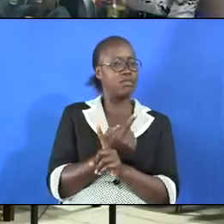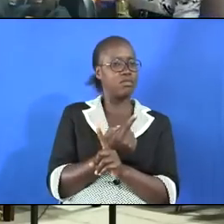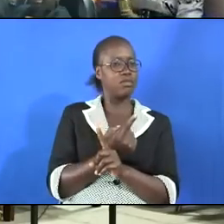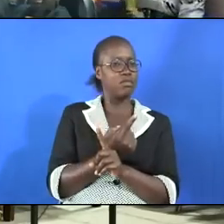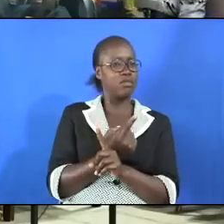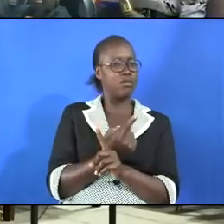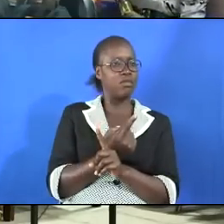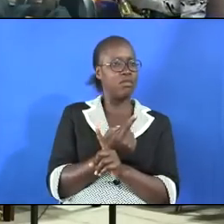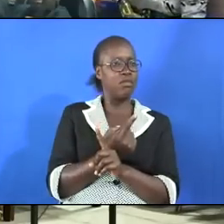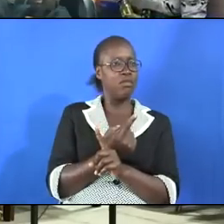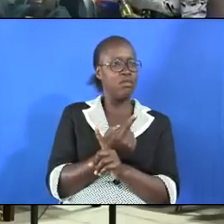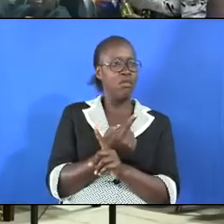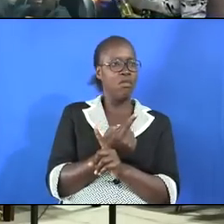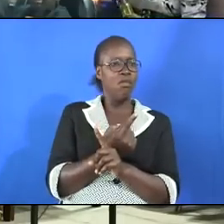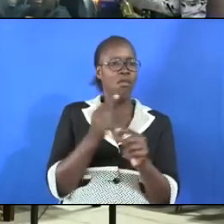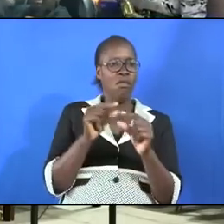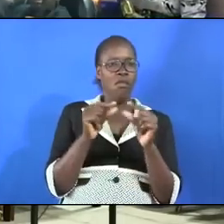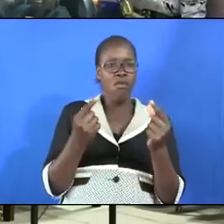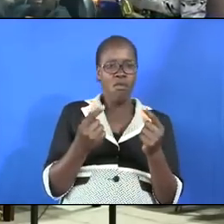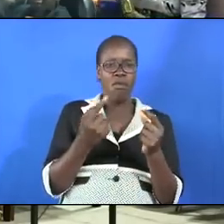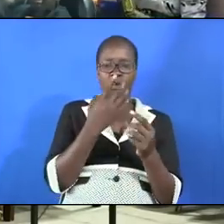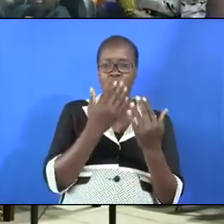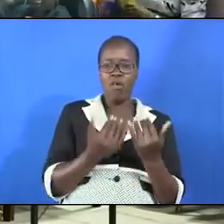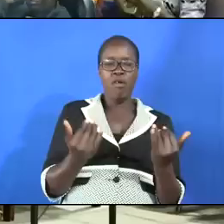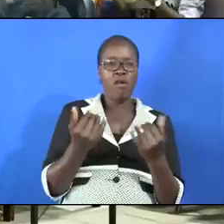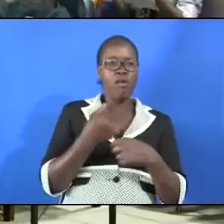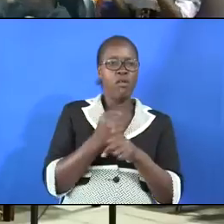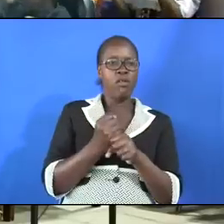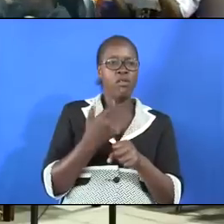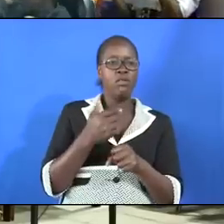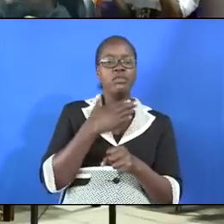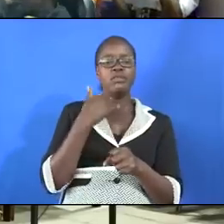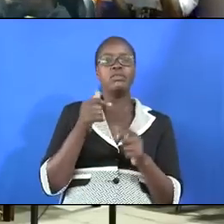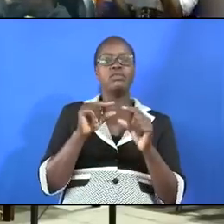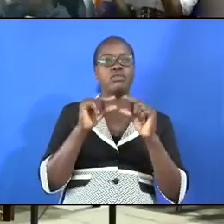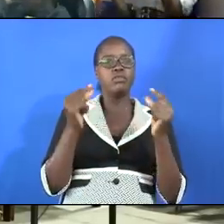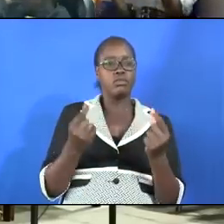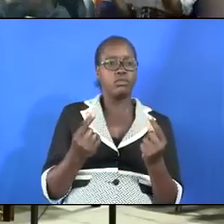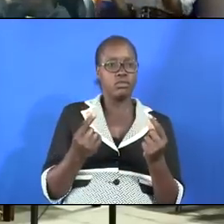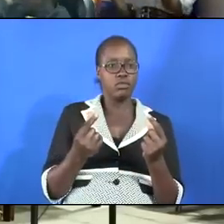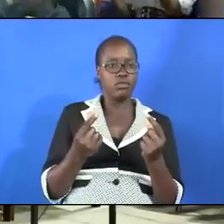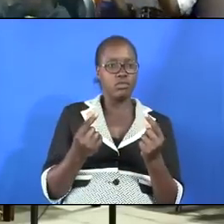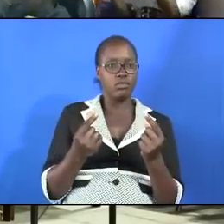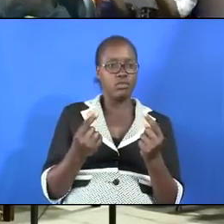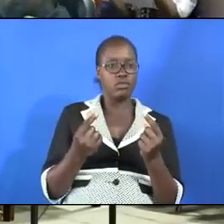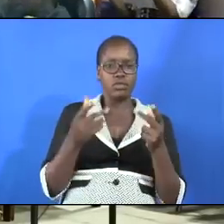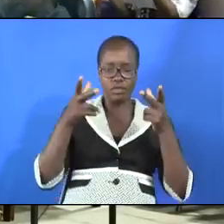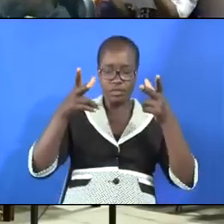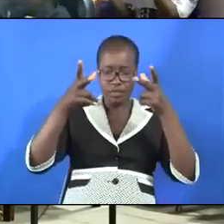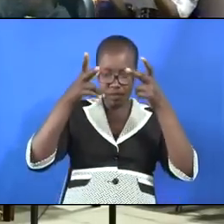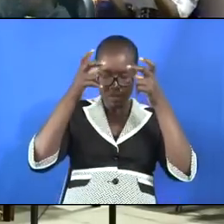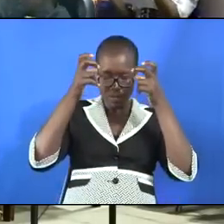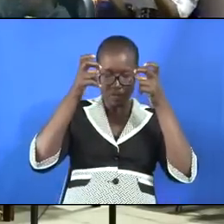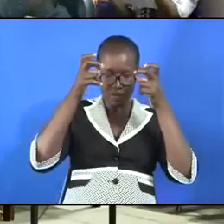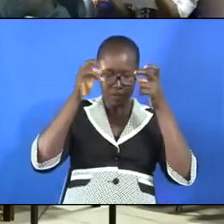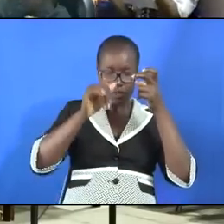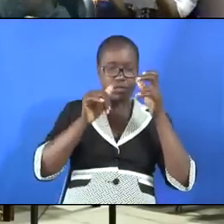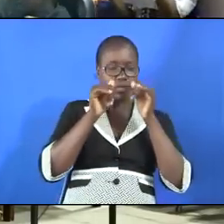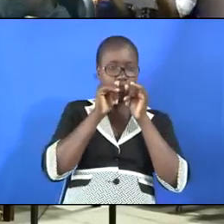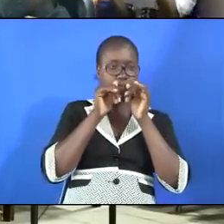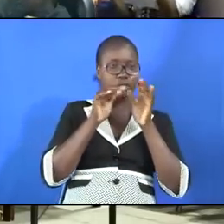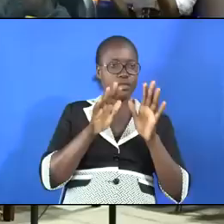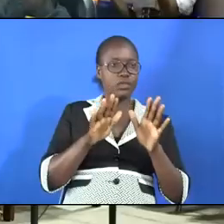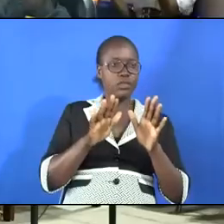fact, all of us who like to be great, and one of the things that make us want to be great is the perception that if I am great,